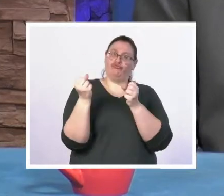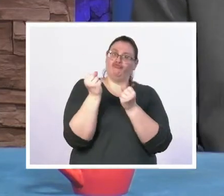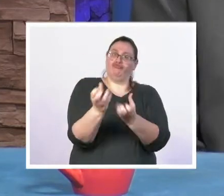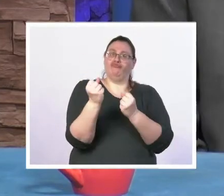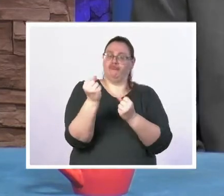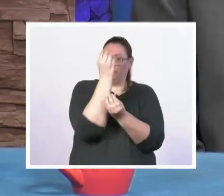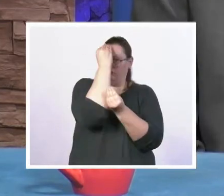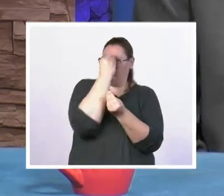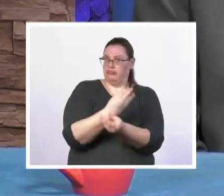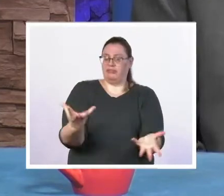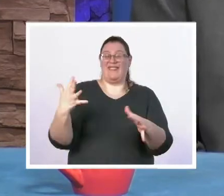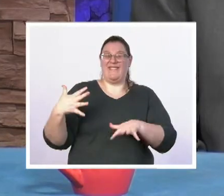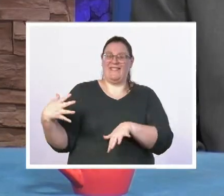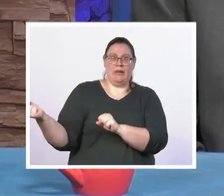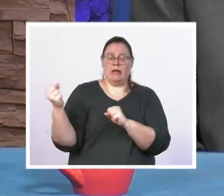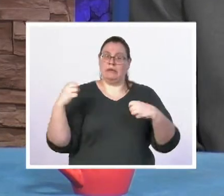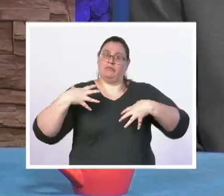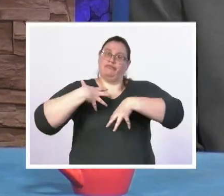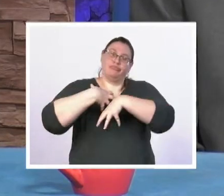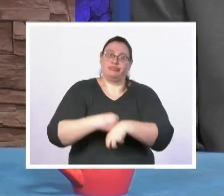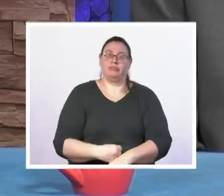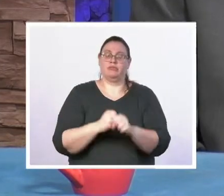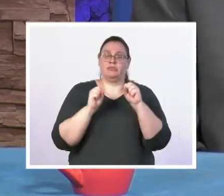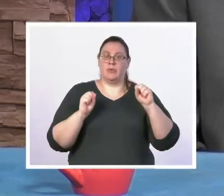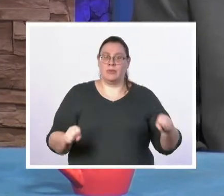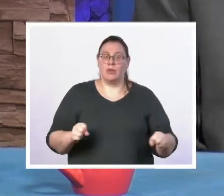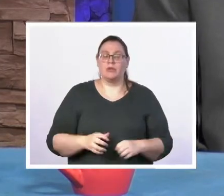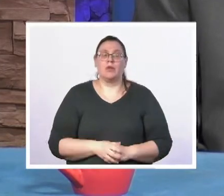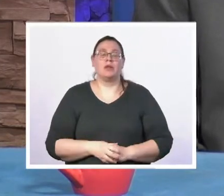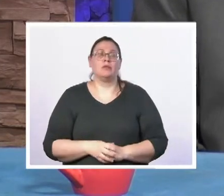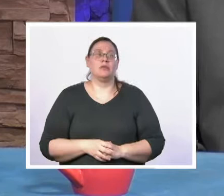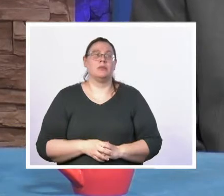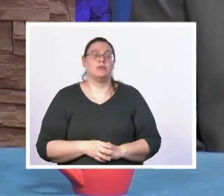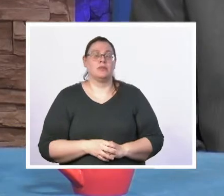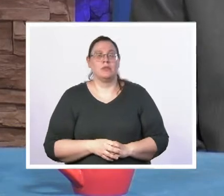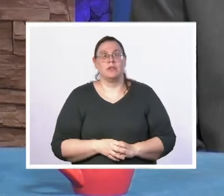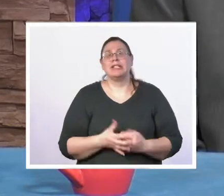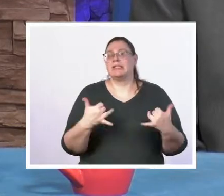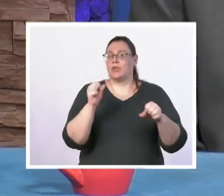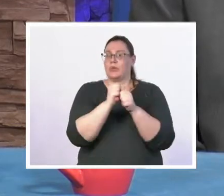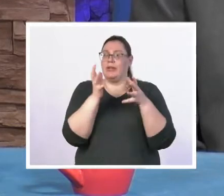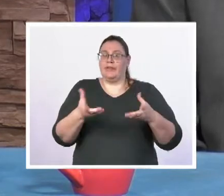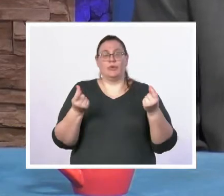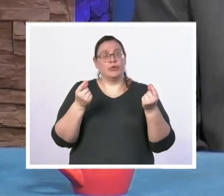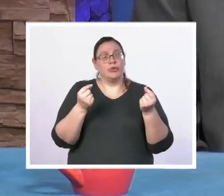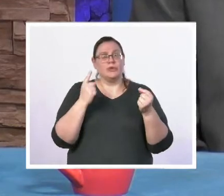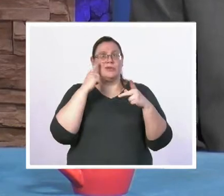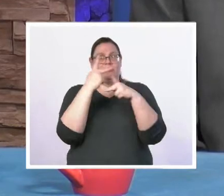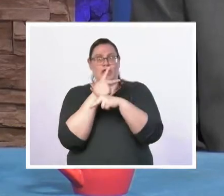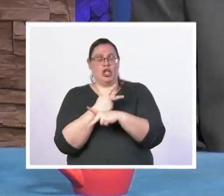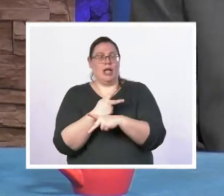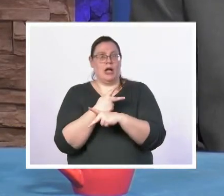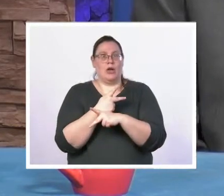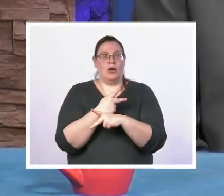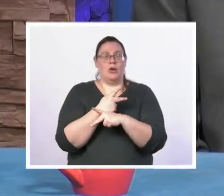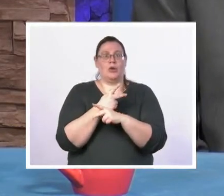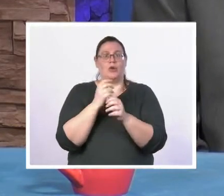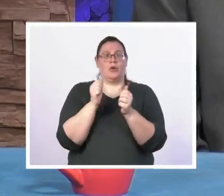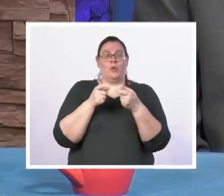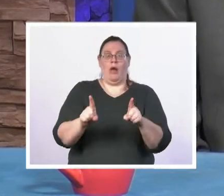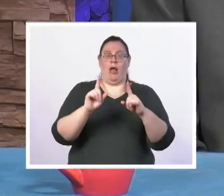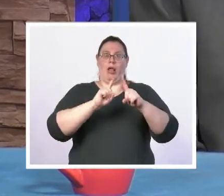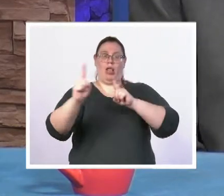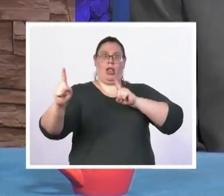camera to deliver that message as rapidly and concisely as possible there's work to do in figuring all of this out in a